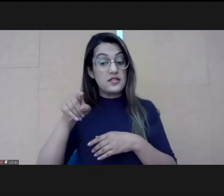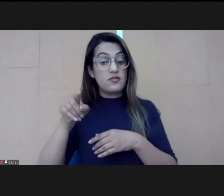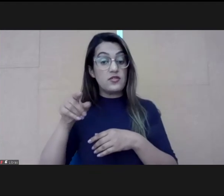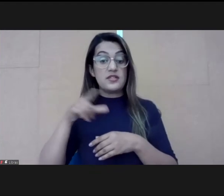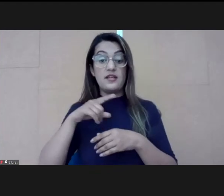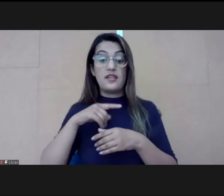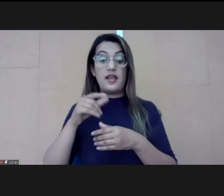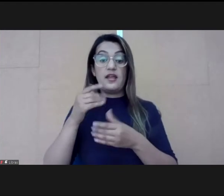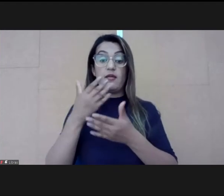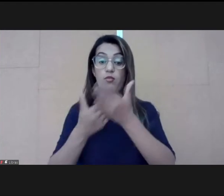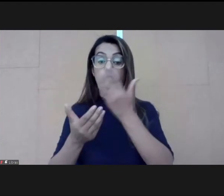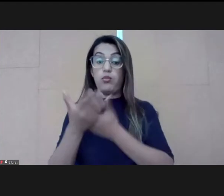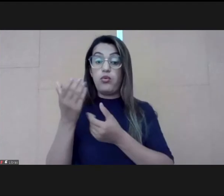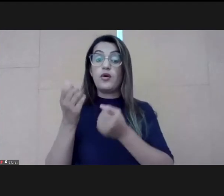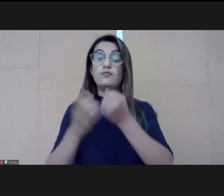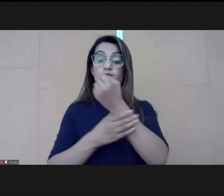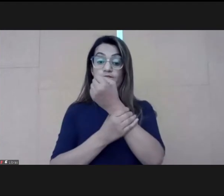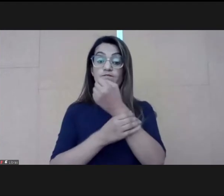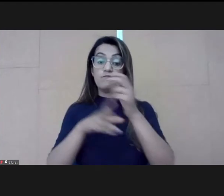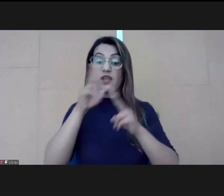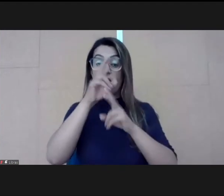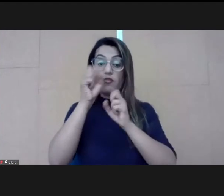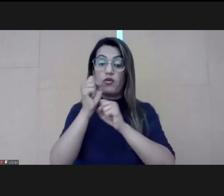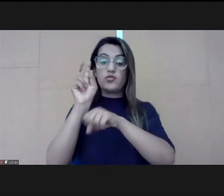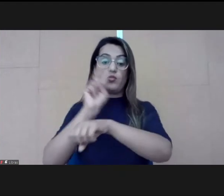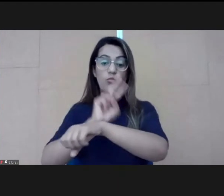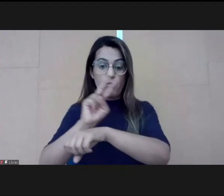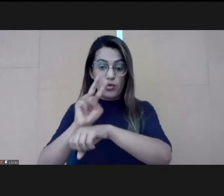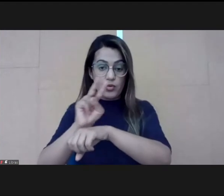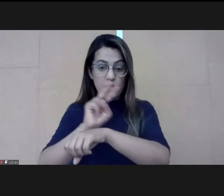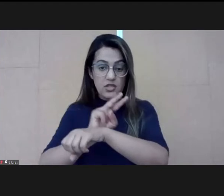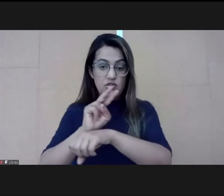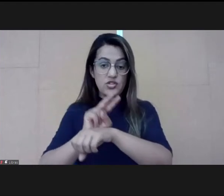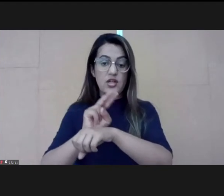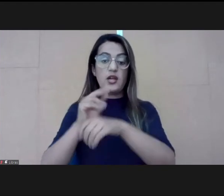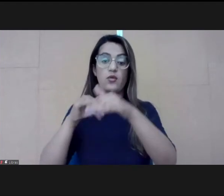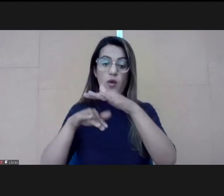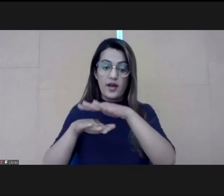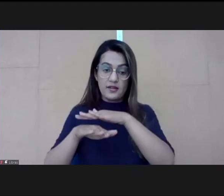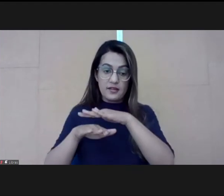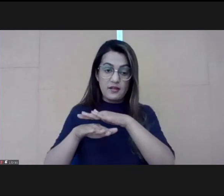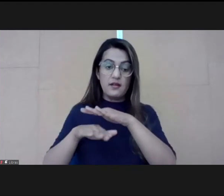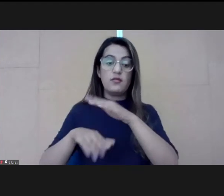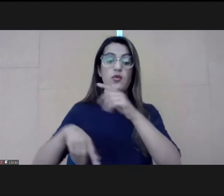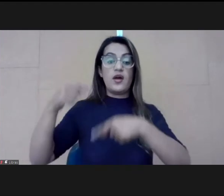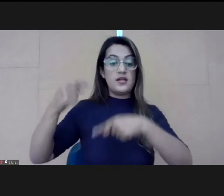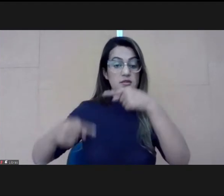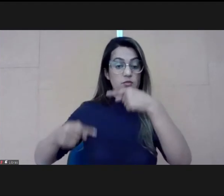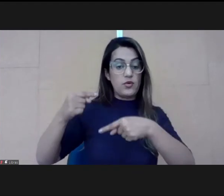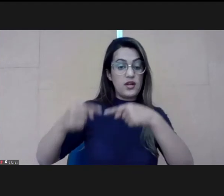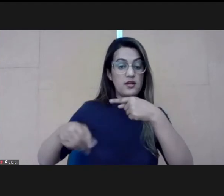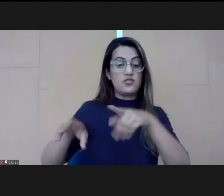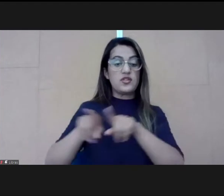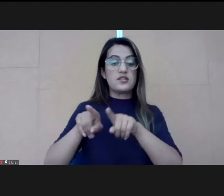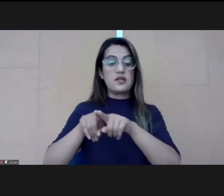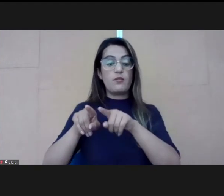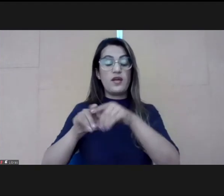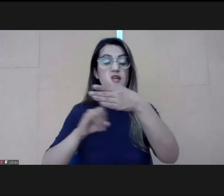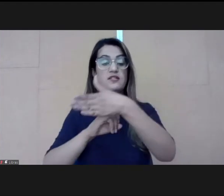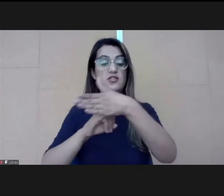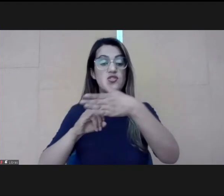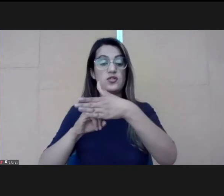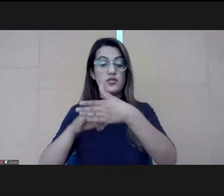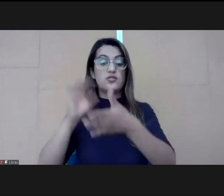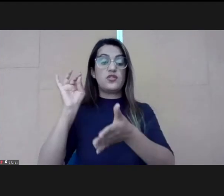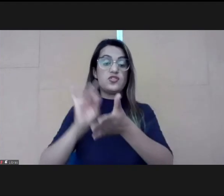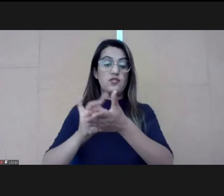protect the law, regulations, policies, and institutions. In fact, when public service leaders sometimes